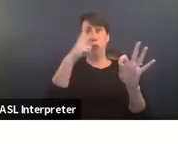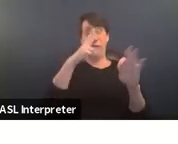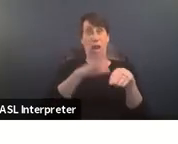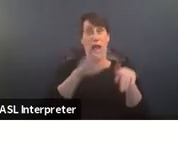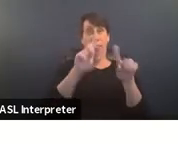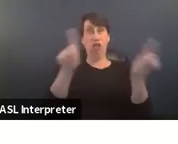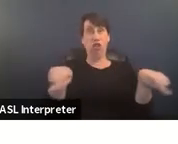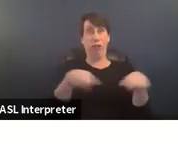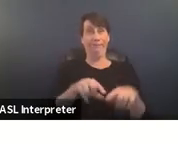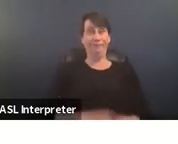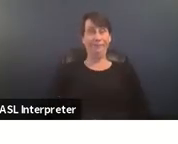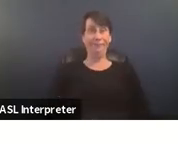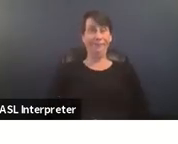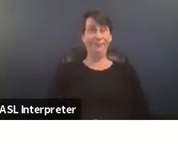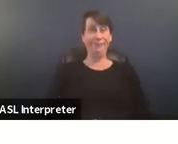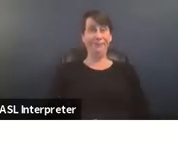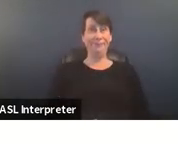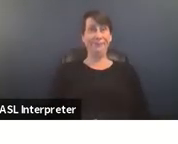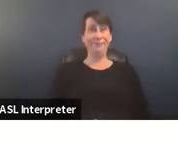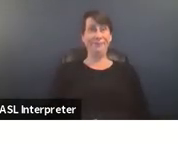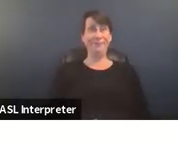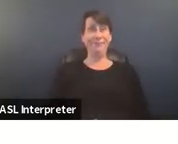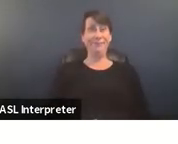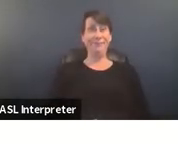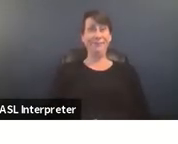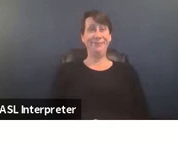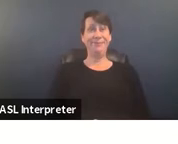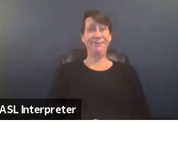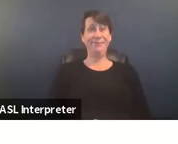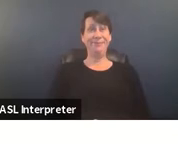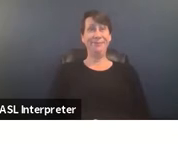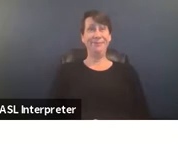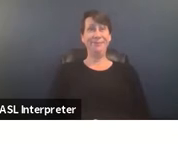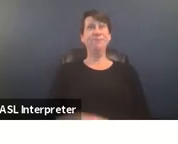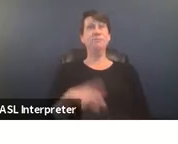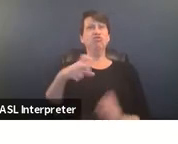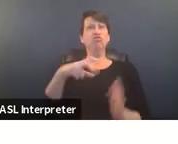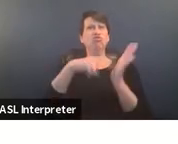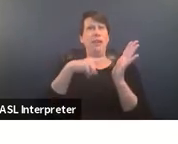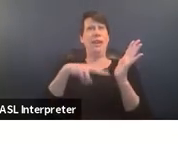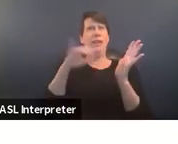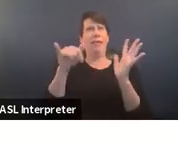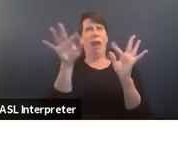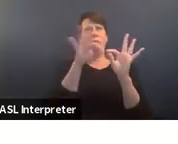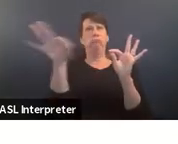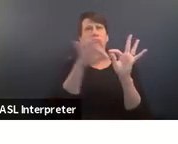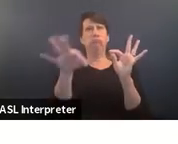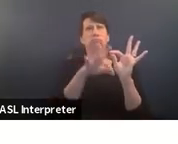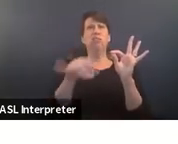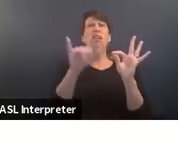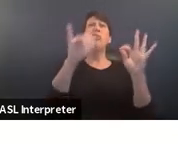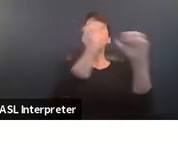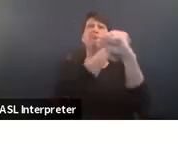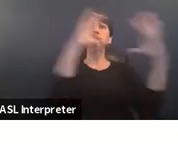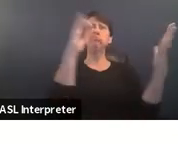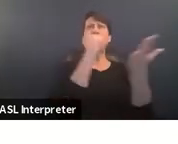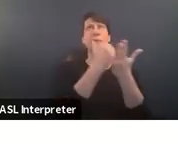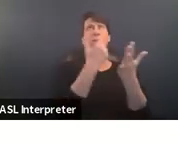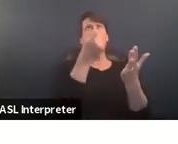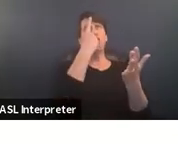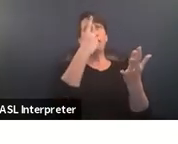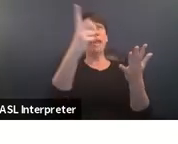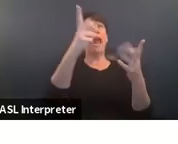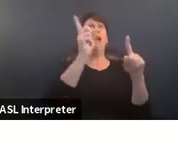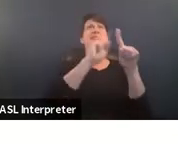but i will just share two right so it's a framework that allows us to better understand the dynamic interconnected